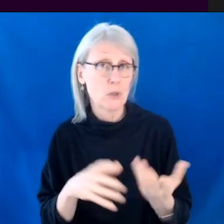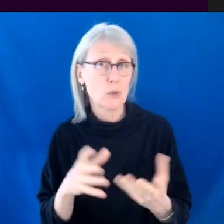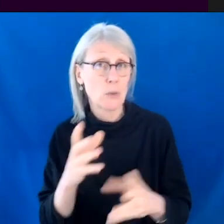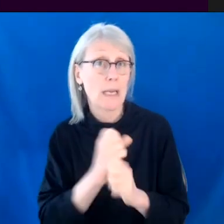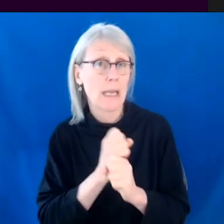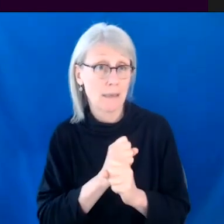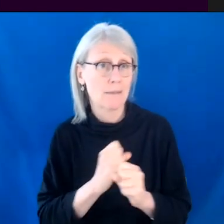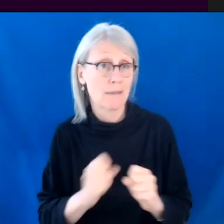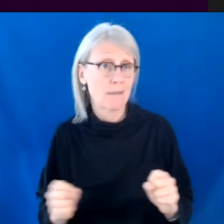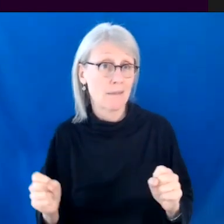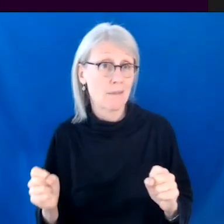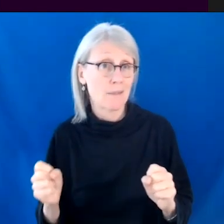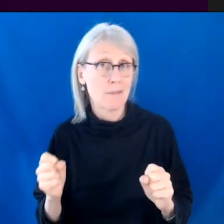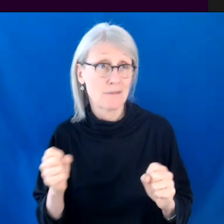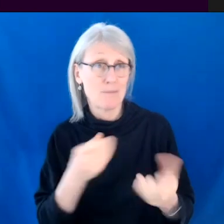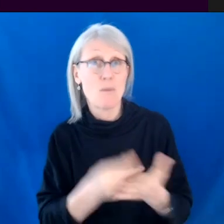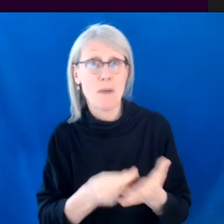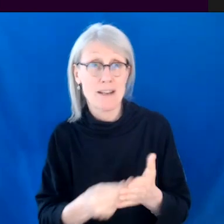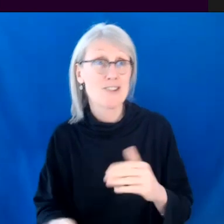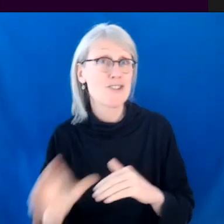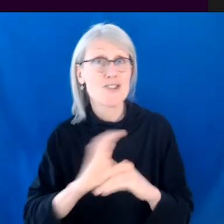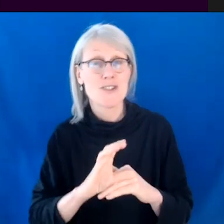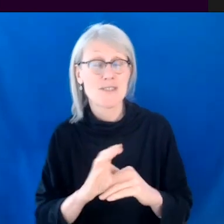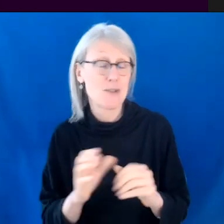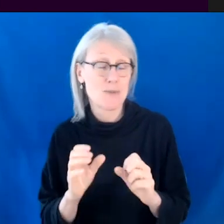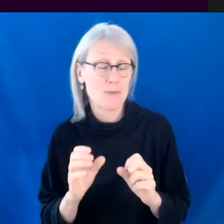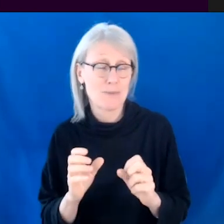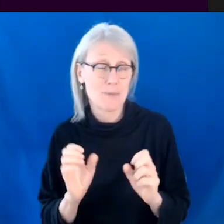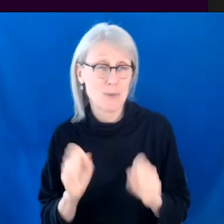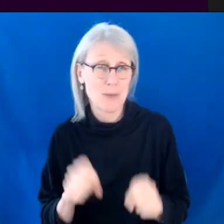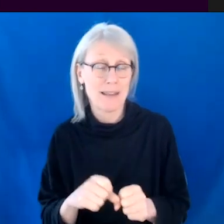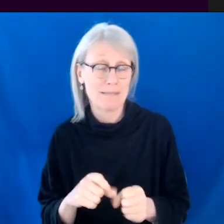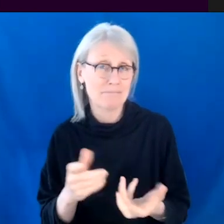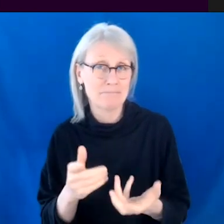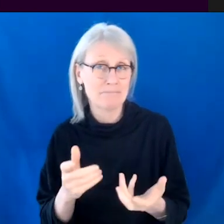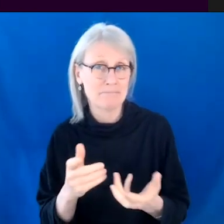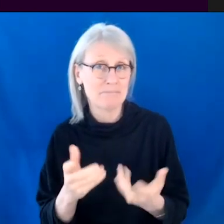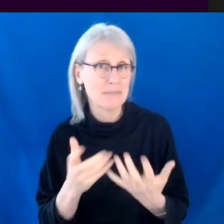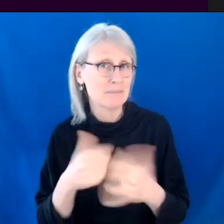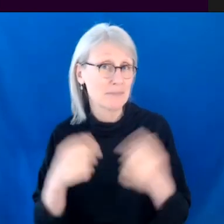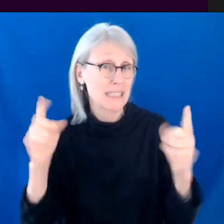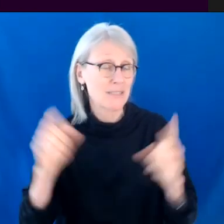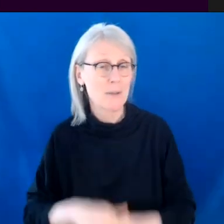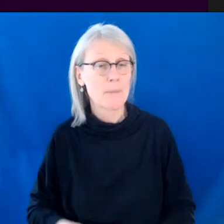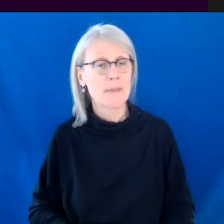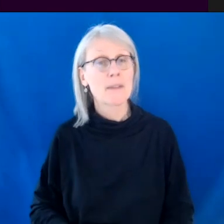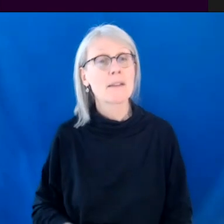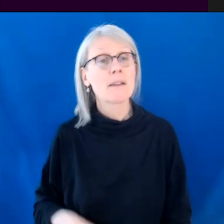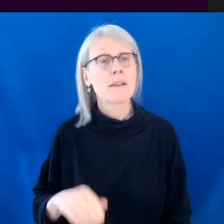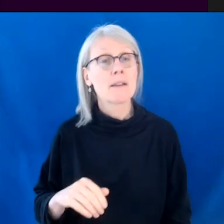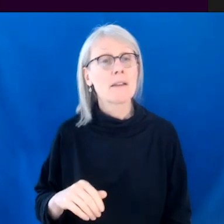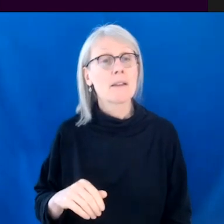much money from selling your show. You'll be able to afford it. So, yeah. So in, in the rapid fire, uh,